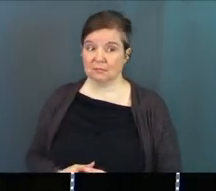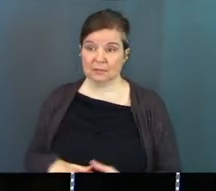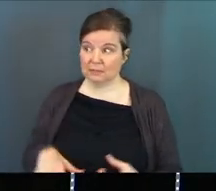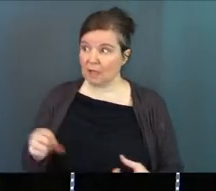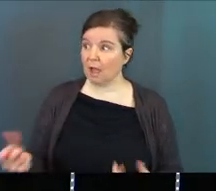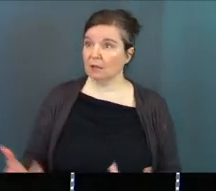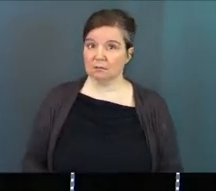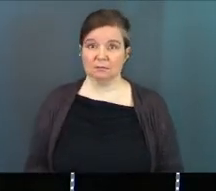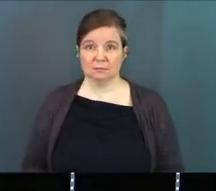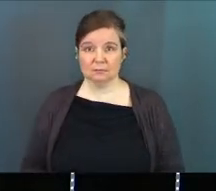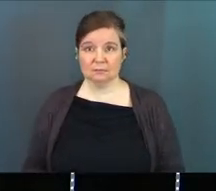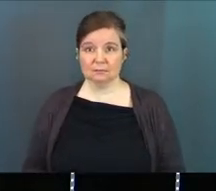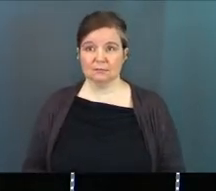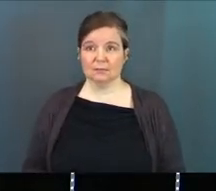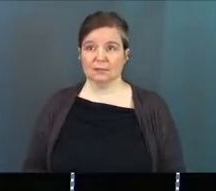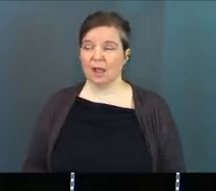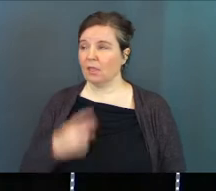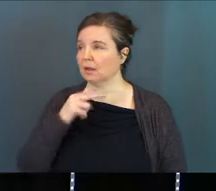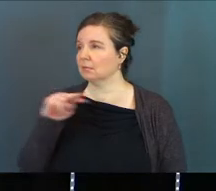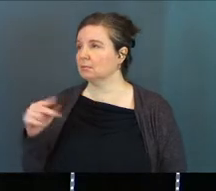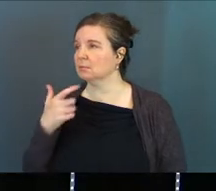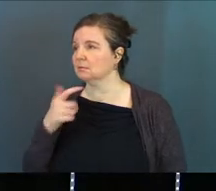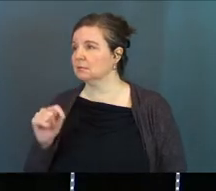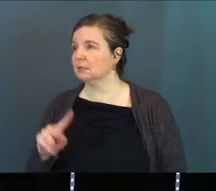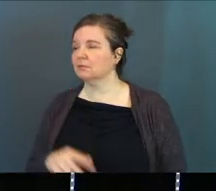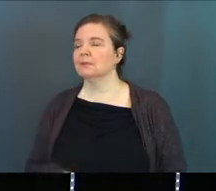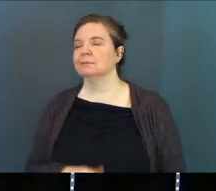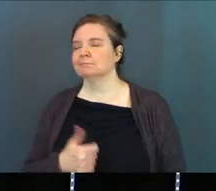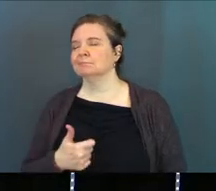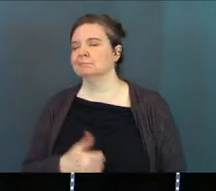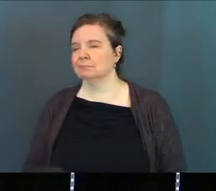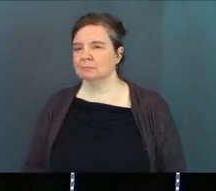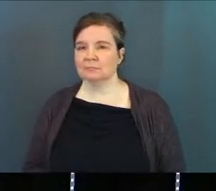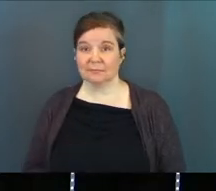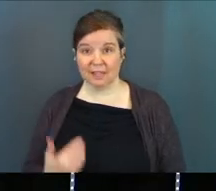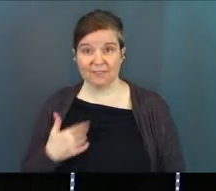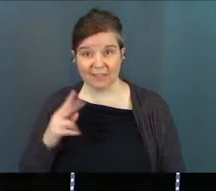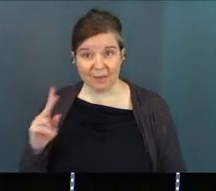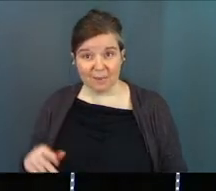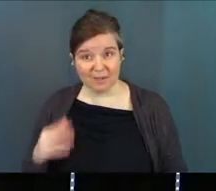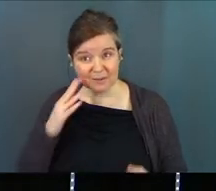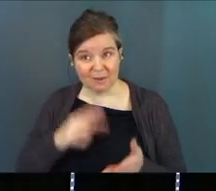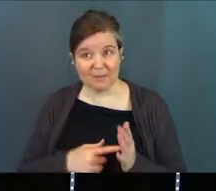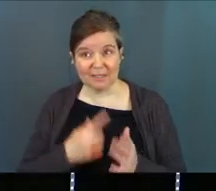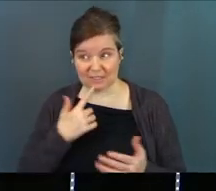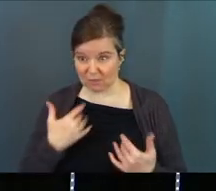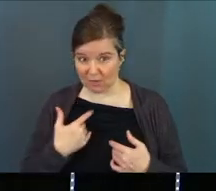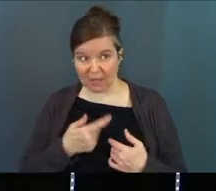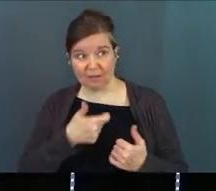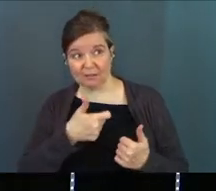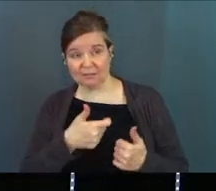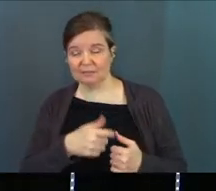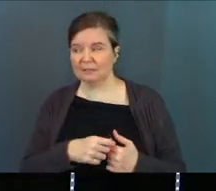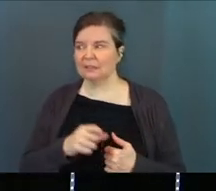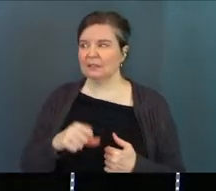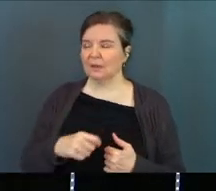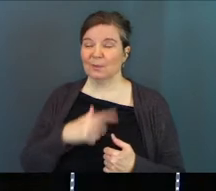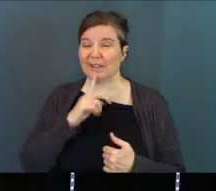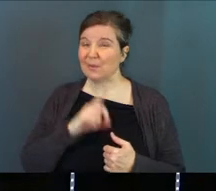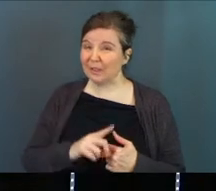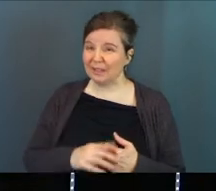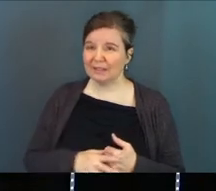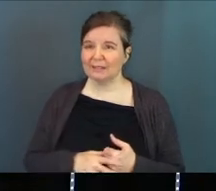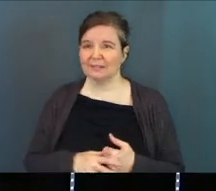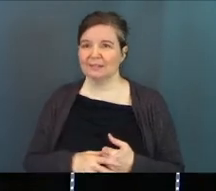Yeah. Turns back to the TV. Solid. You know, you ever had that person, you know, it's like, you got it? Yeah. Well, not